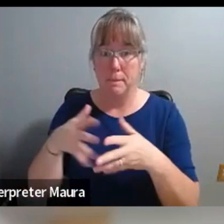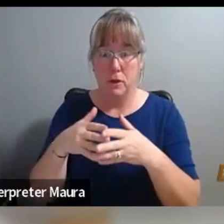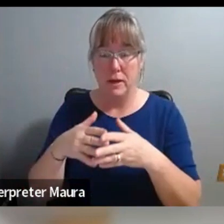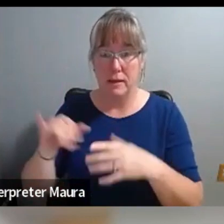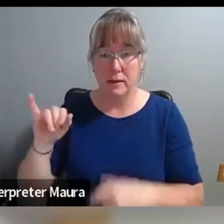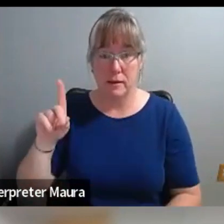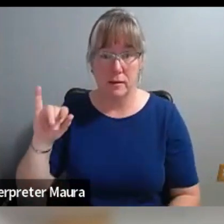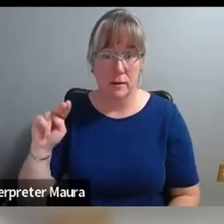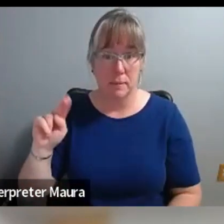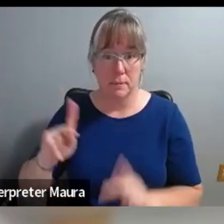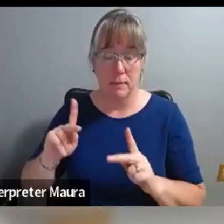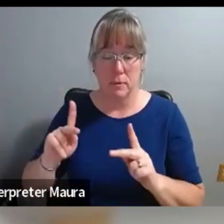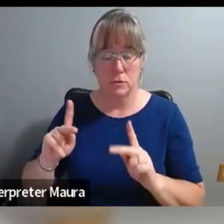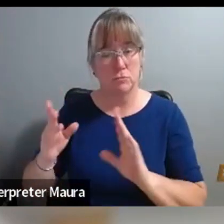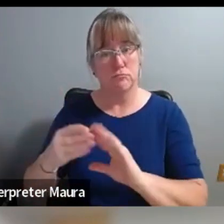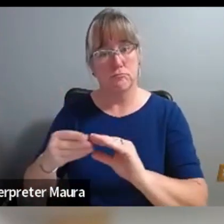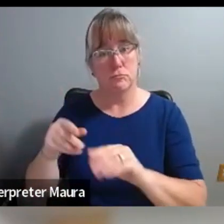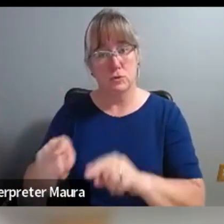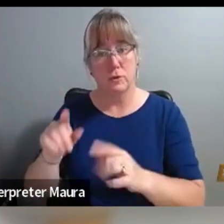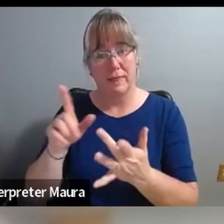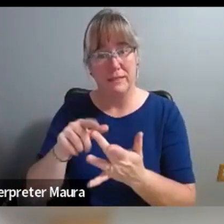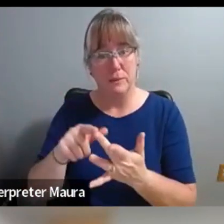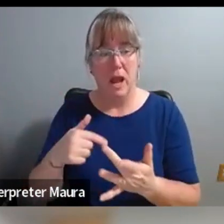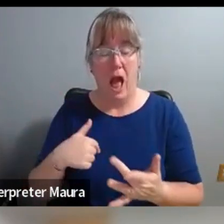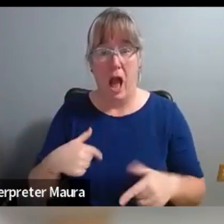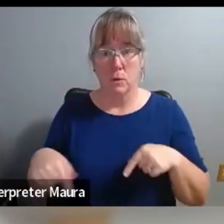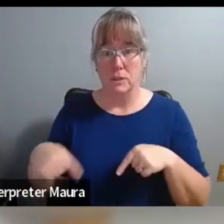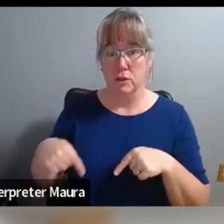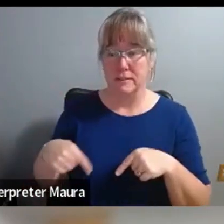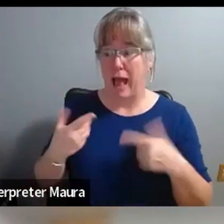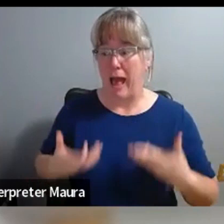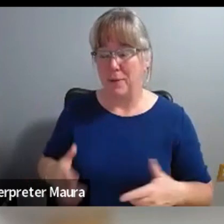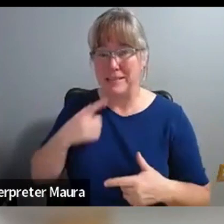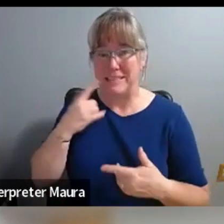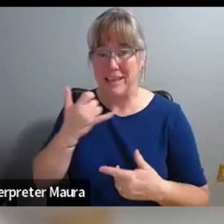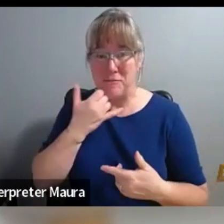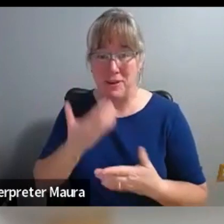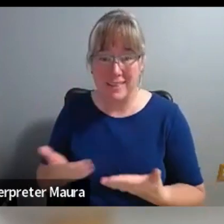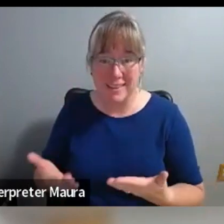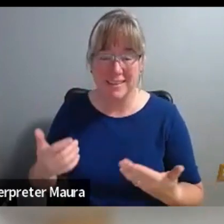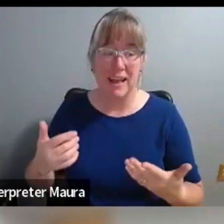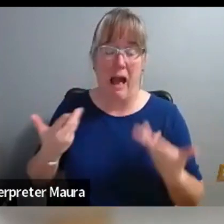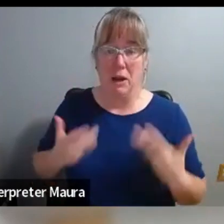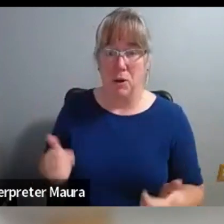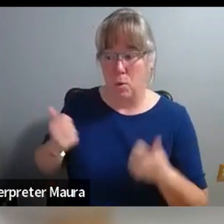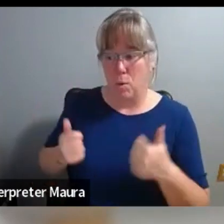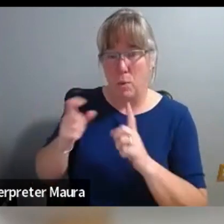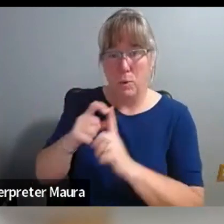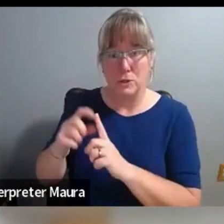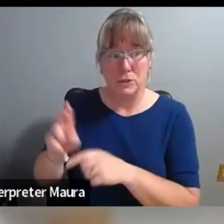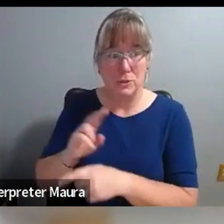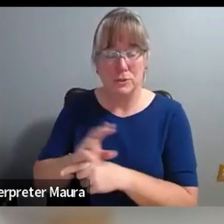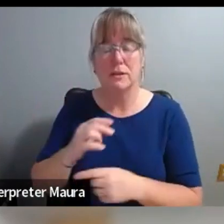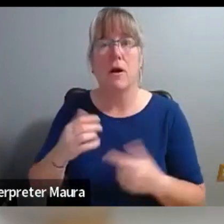community speaking, I was like, oh, I'm so nervous. I don't want to say the wrong thing. I don't know what language to use. Even now, I've said